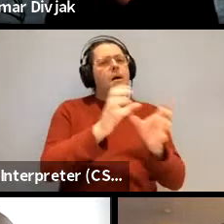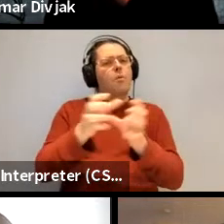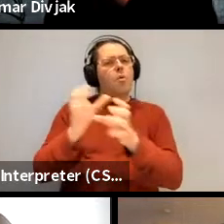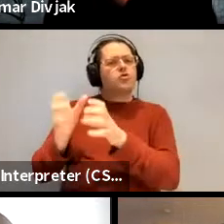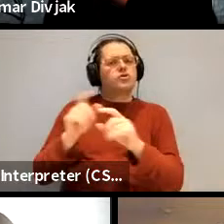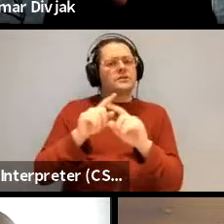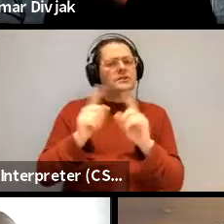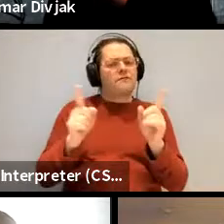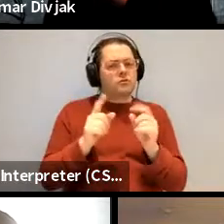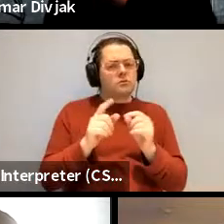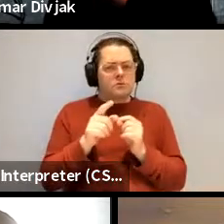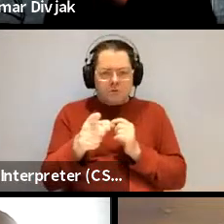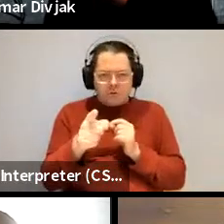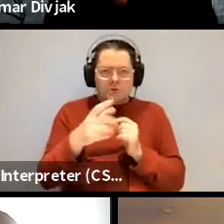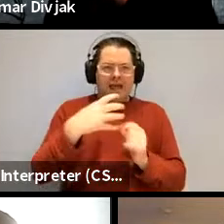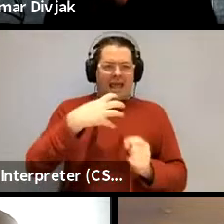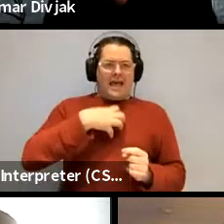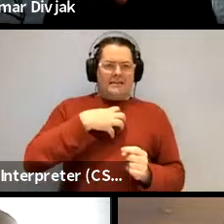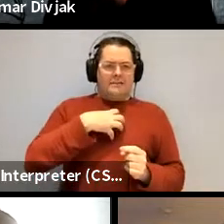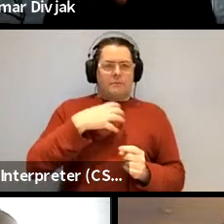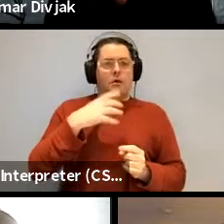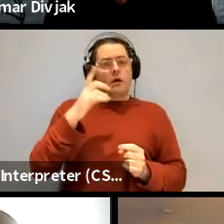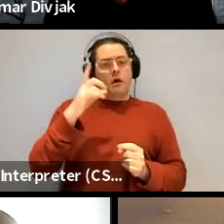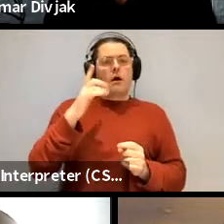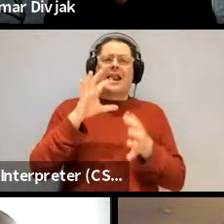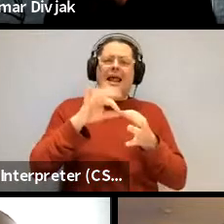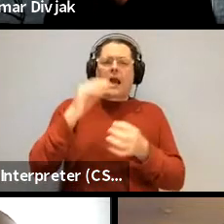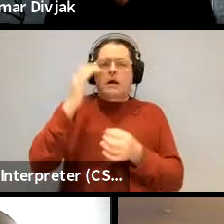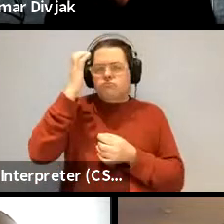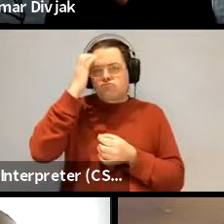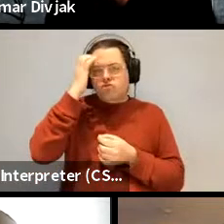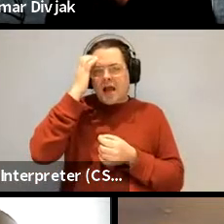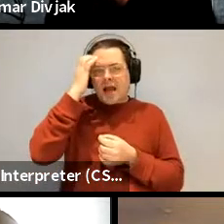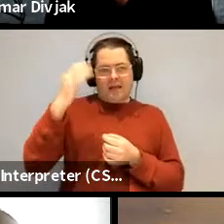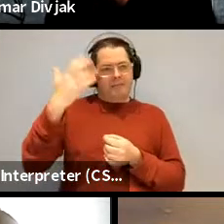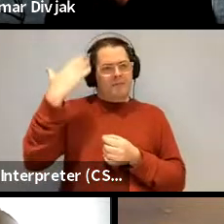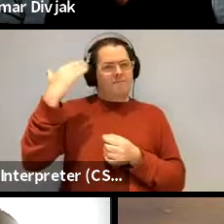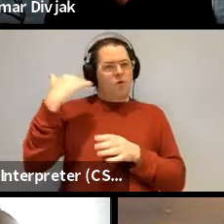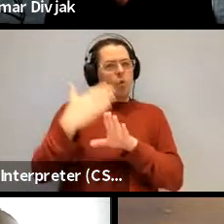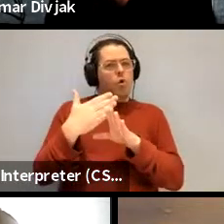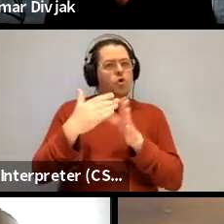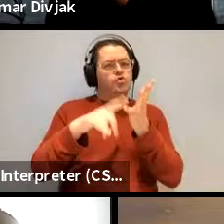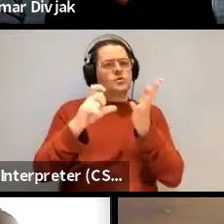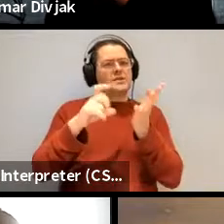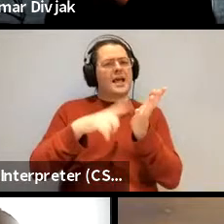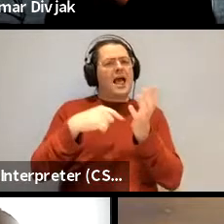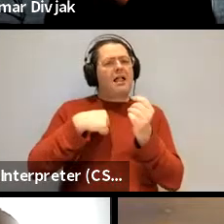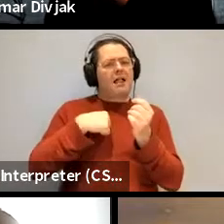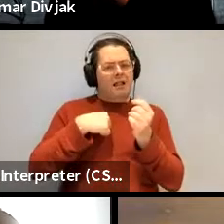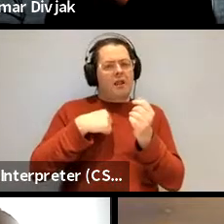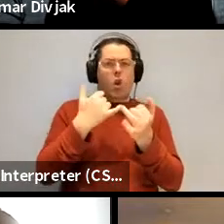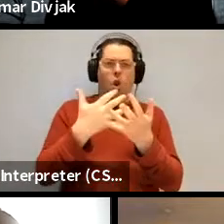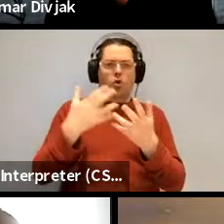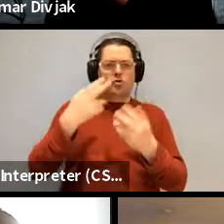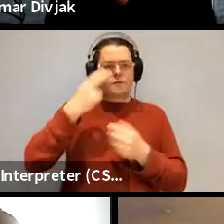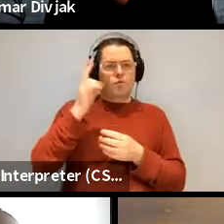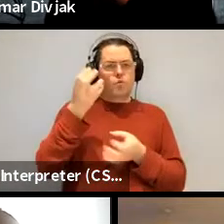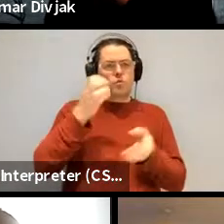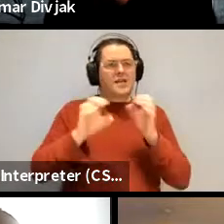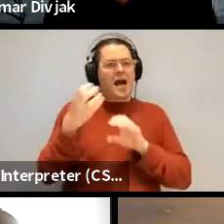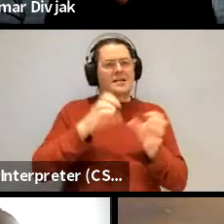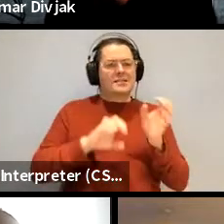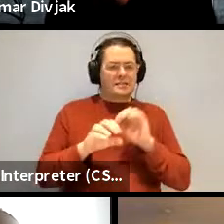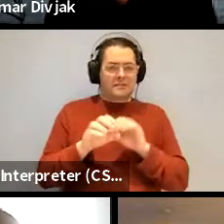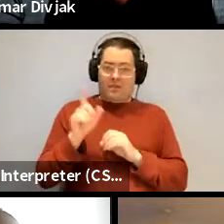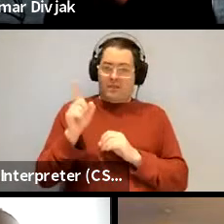gonna i was just gonna say in reference to that point about the brain i used to work at university college london where there are lots of neuroscientists and they